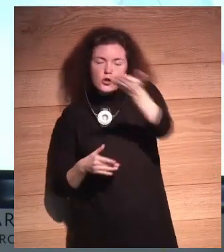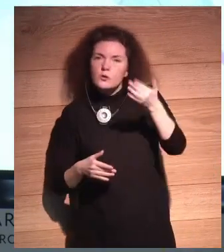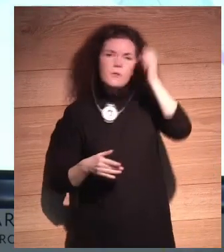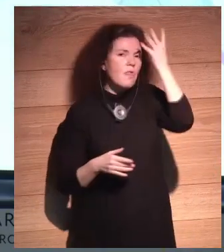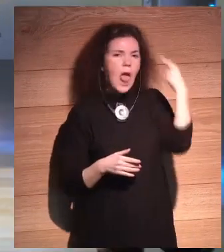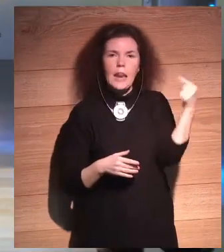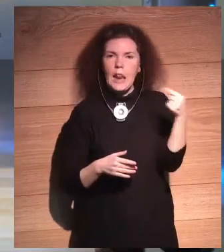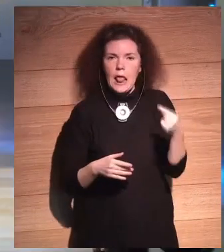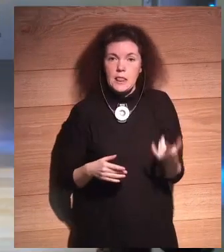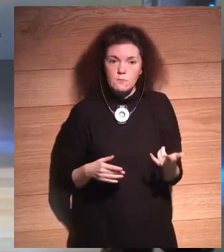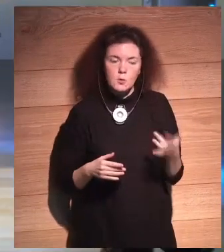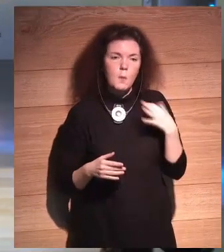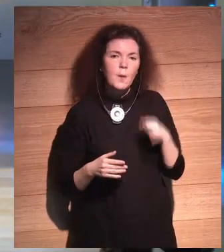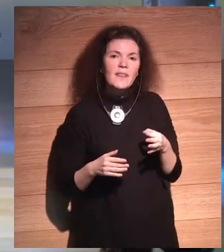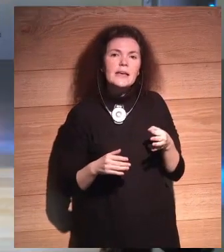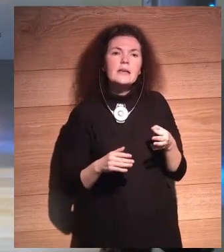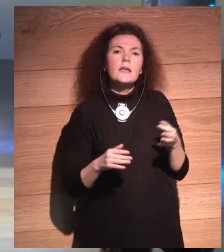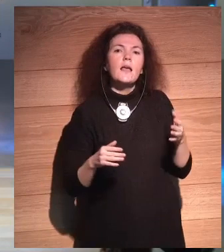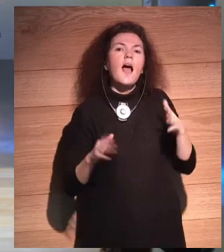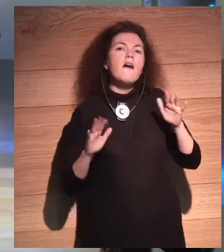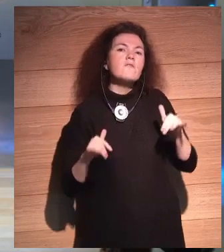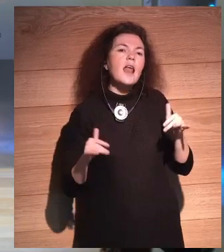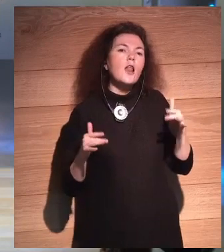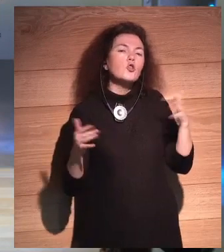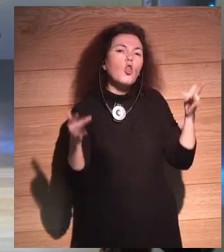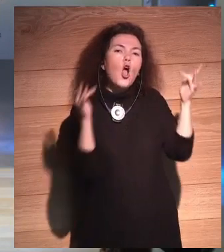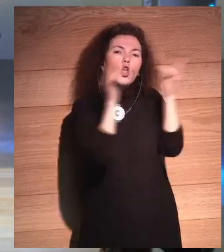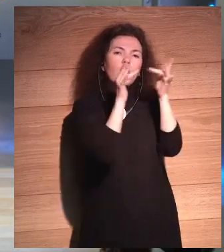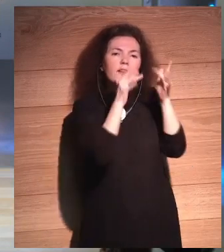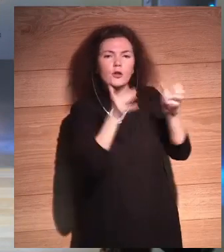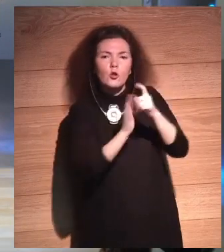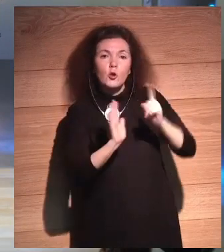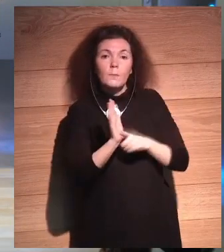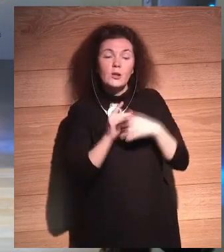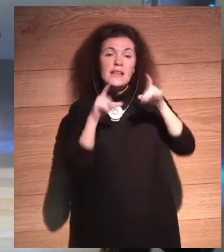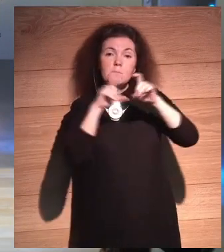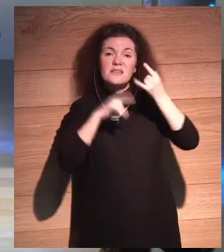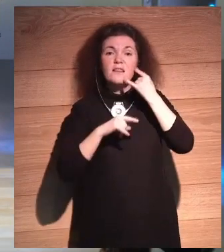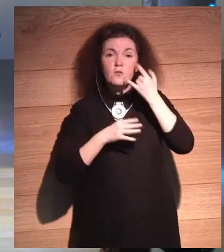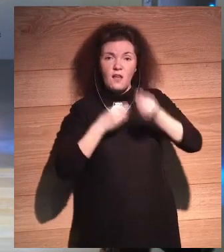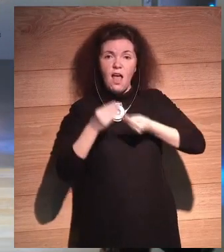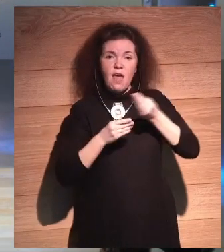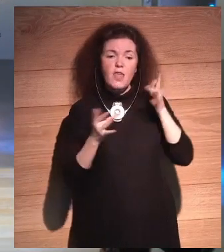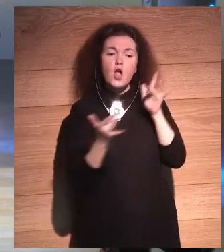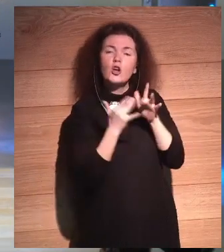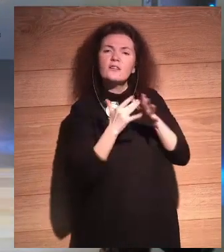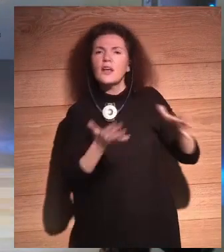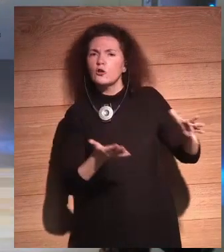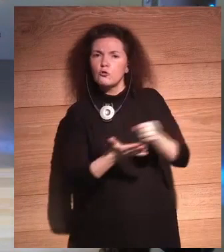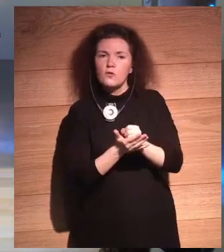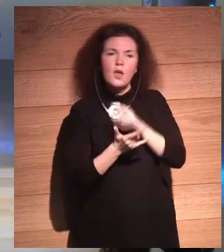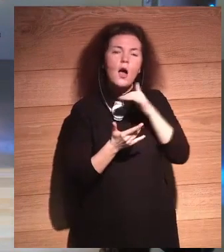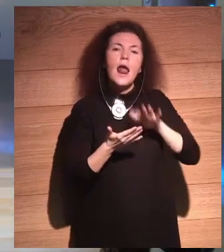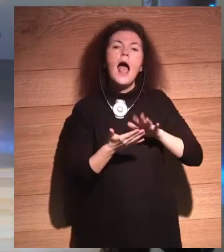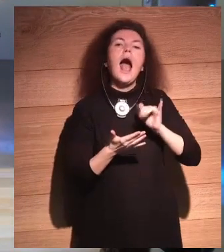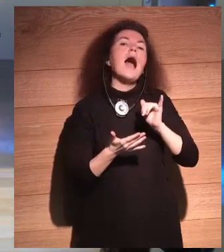connecting everything. I mean, this is what phone companies do, right? They connect everything. Now we're going to have a trillion connected devices.